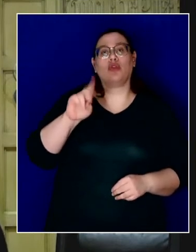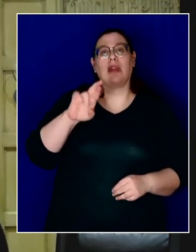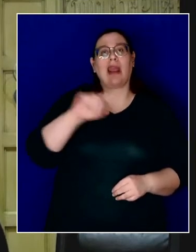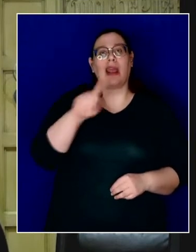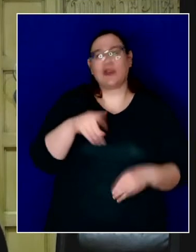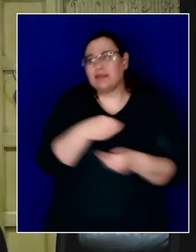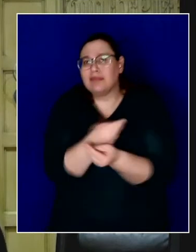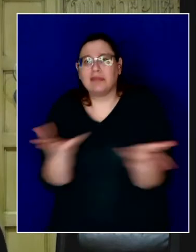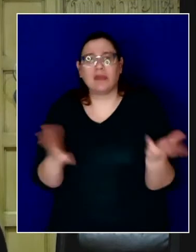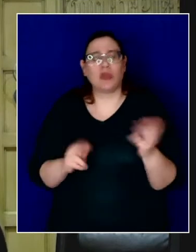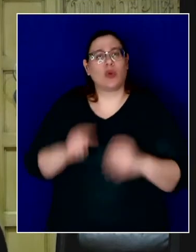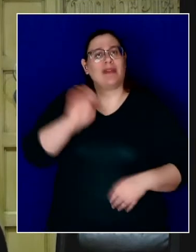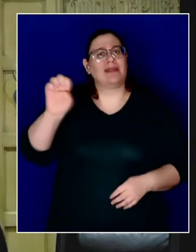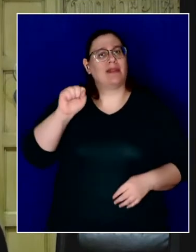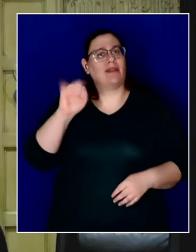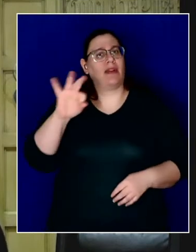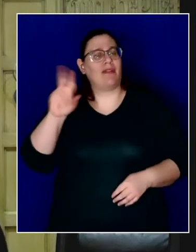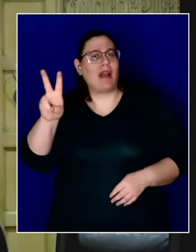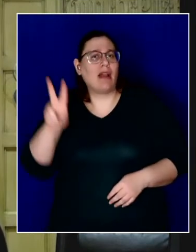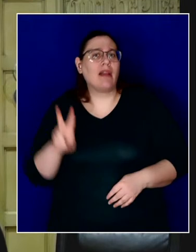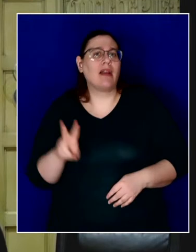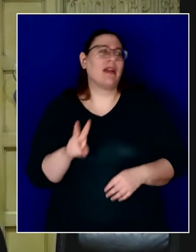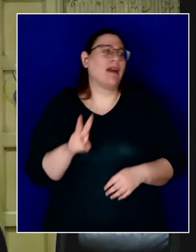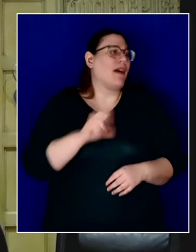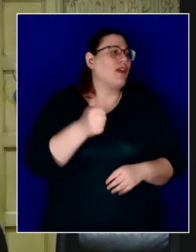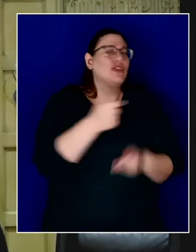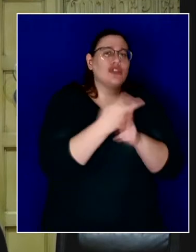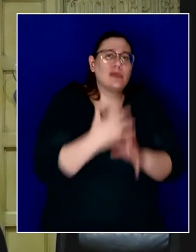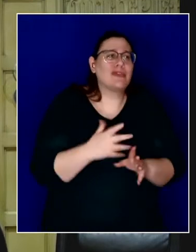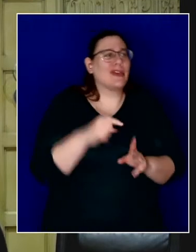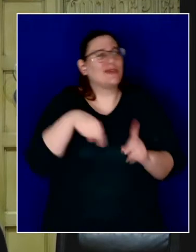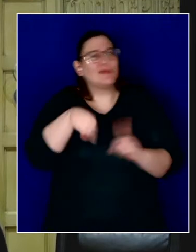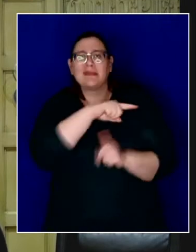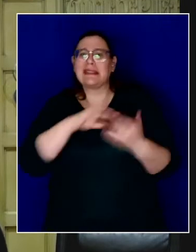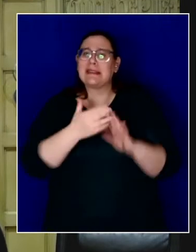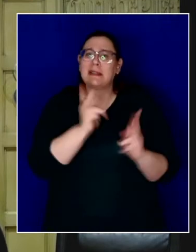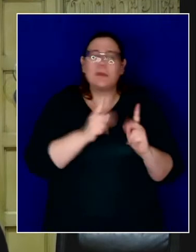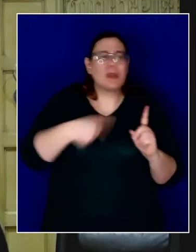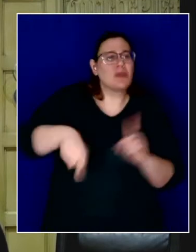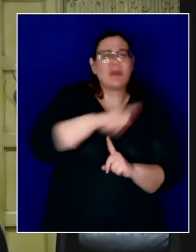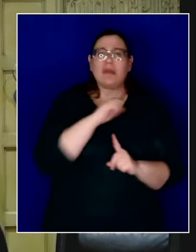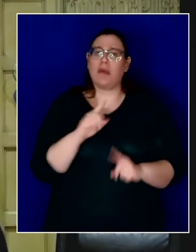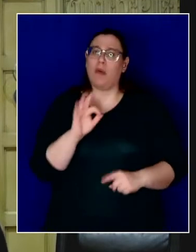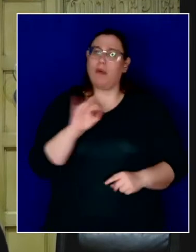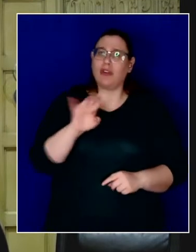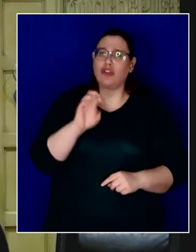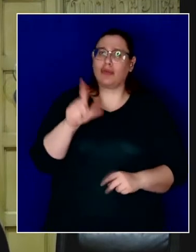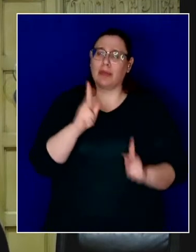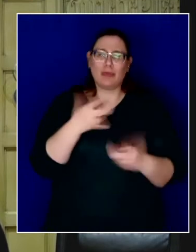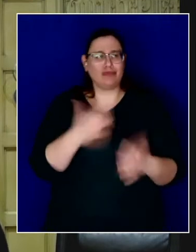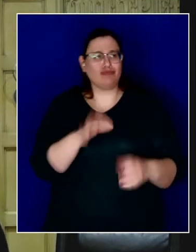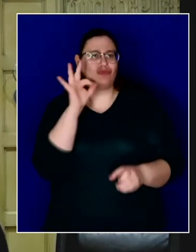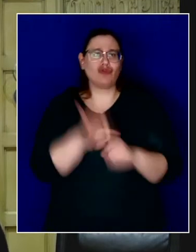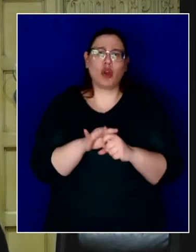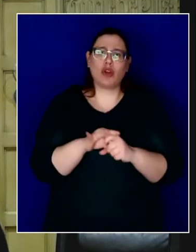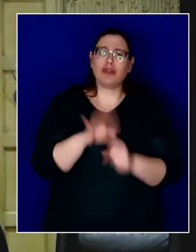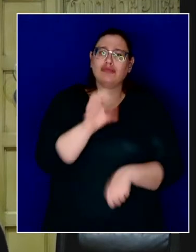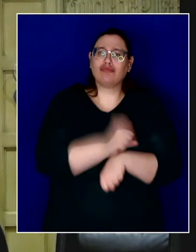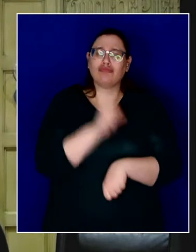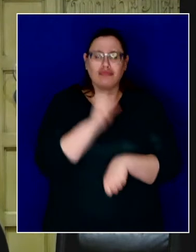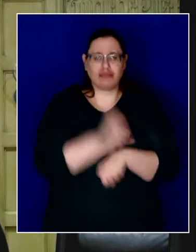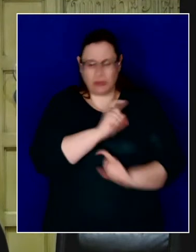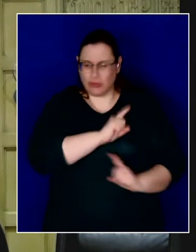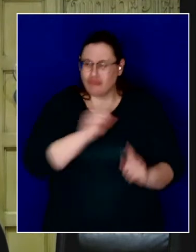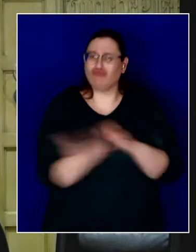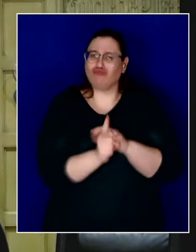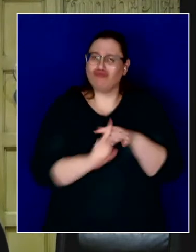mayors, the supervisors, and all the city and county officials who show up every single day alongside those folks who are